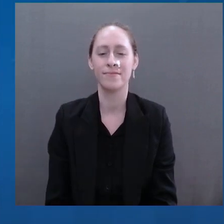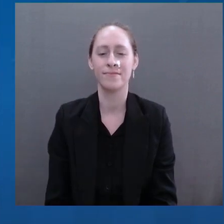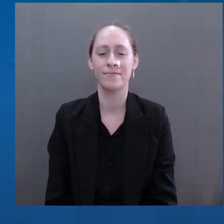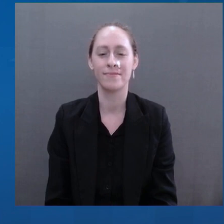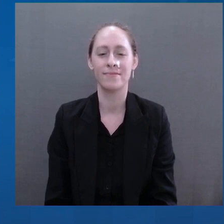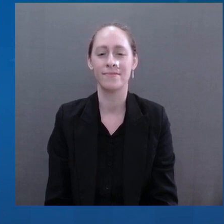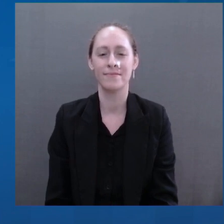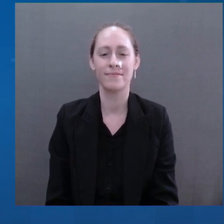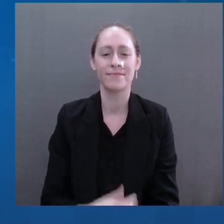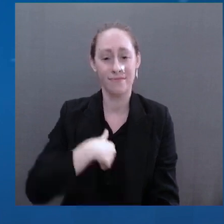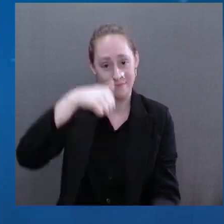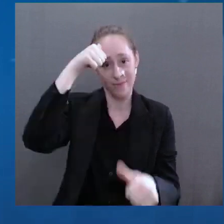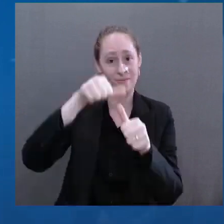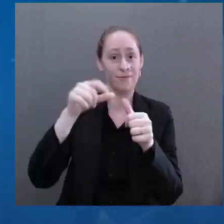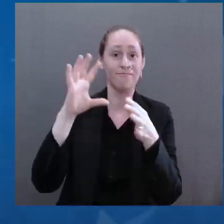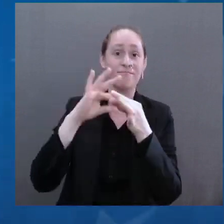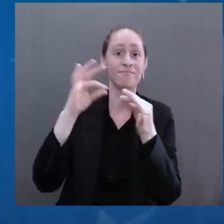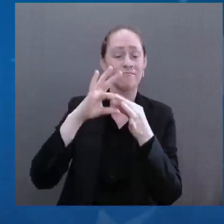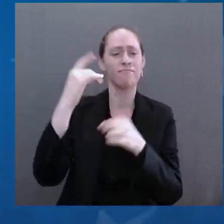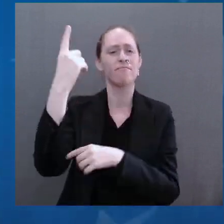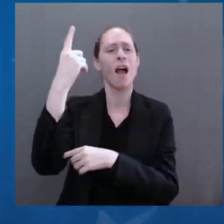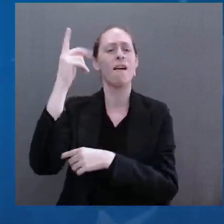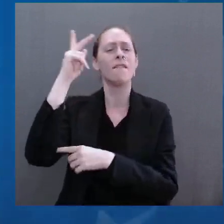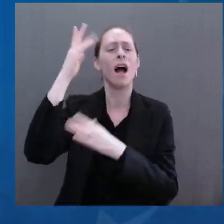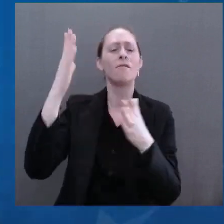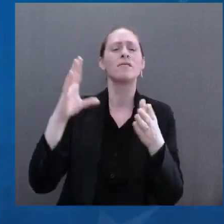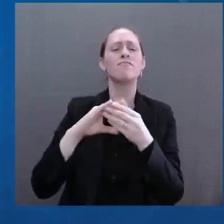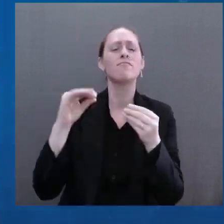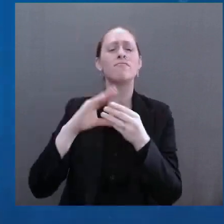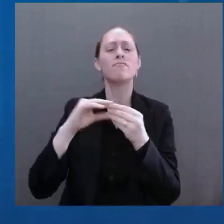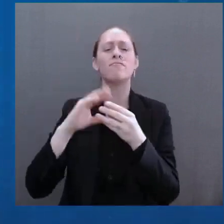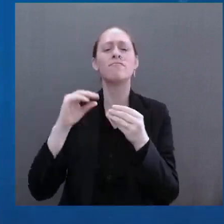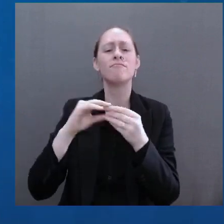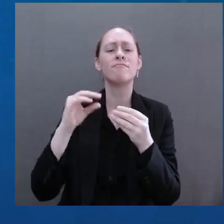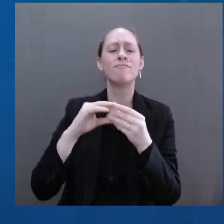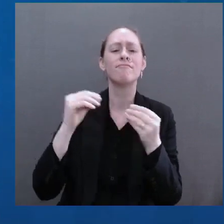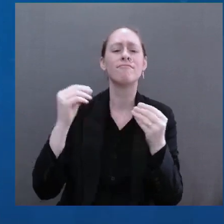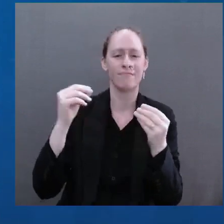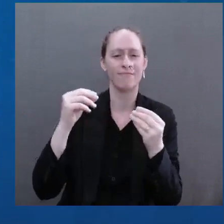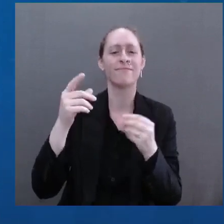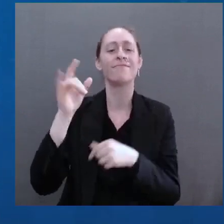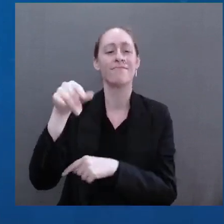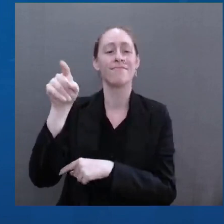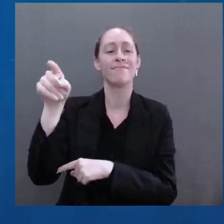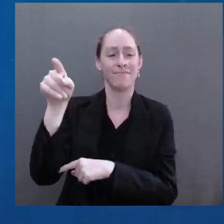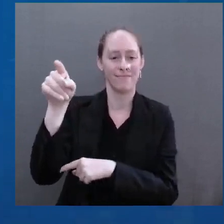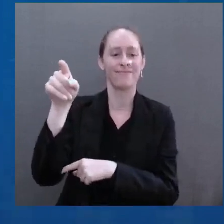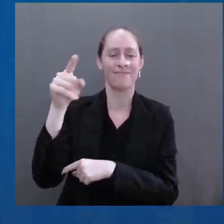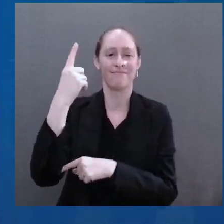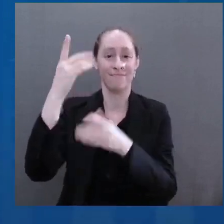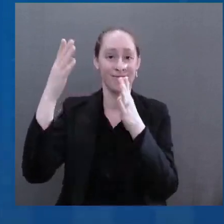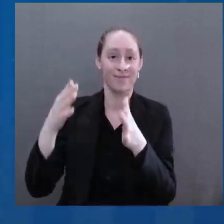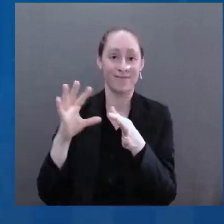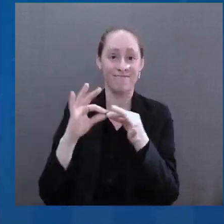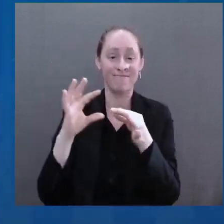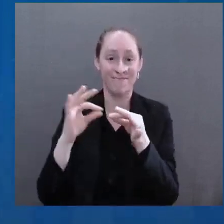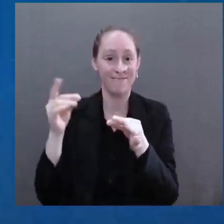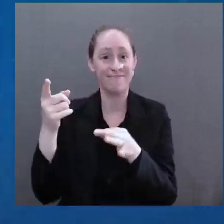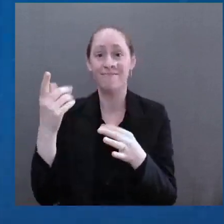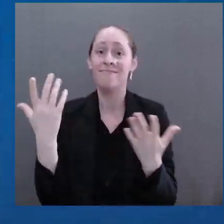Faith sees best in the dark. And they were dark moments. The years later,